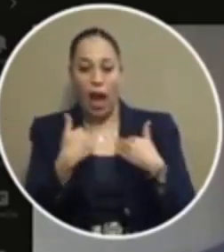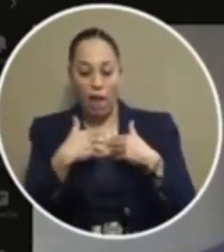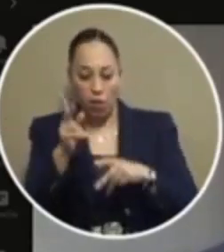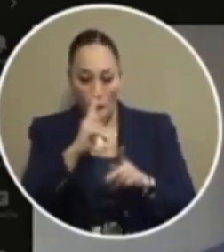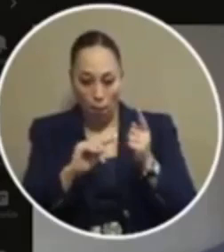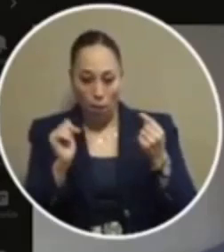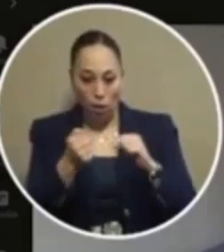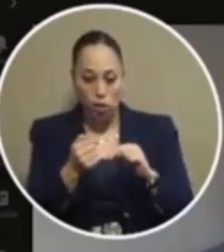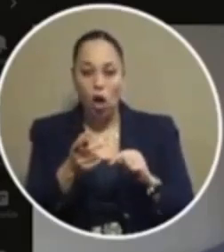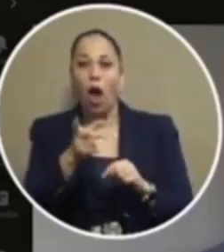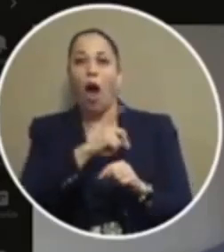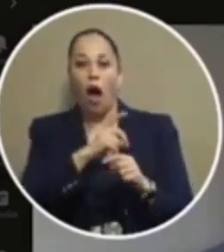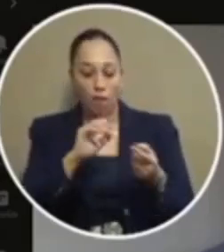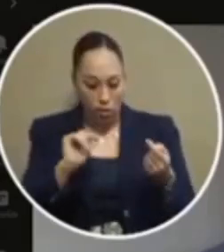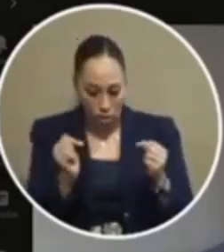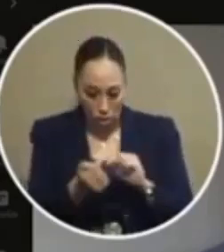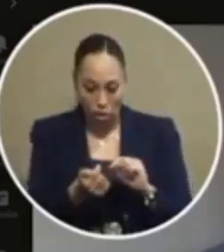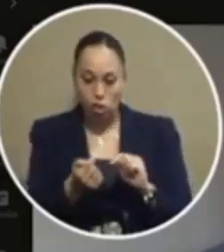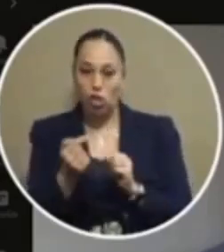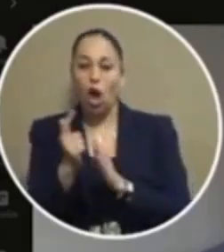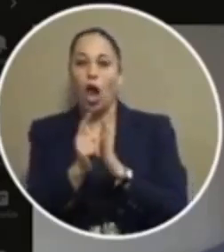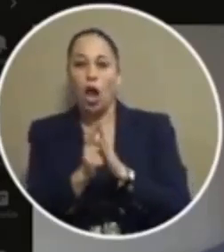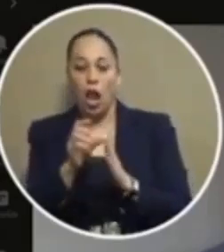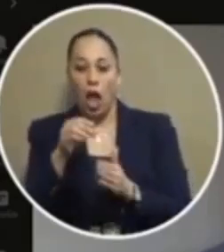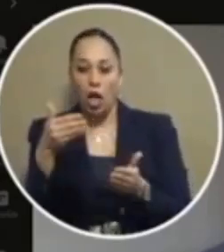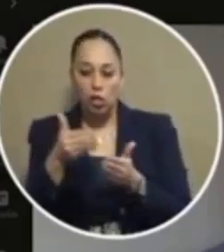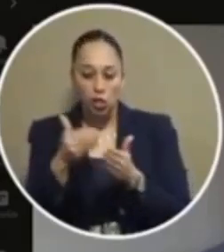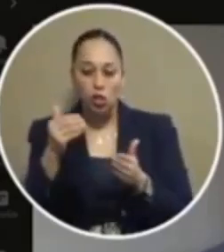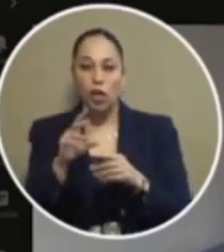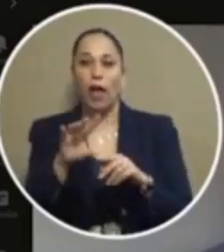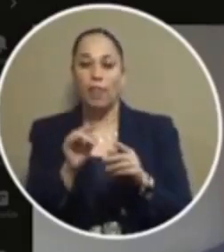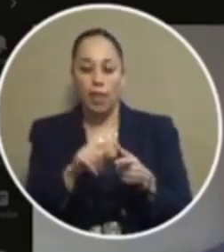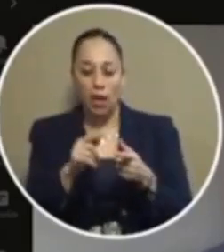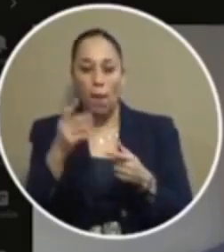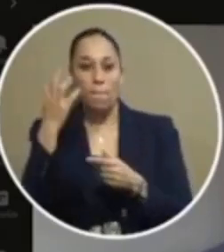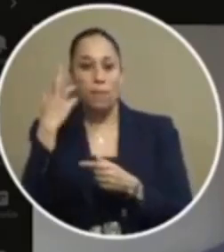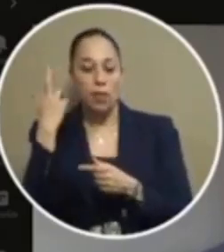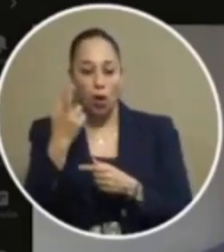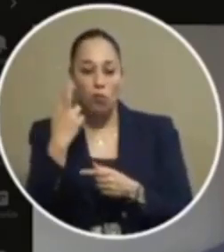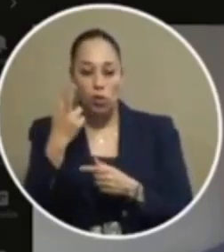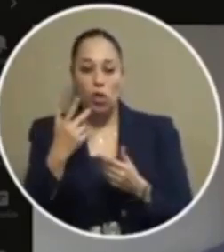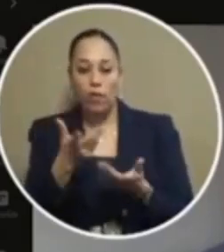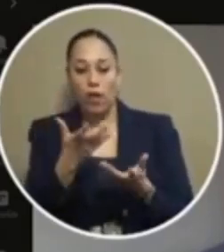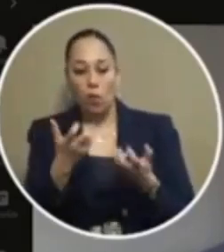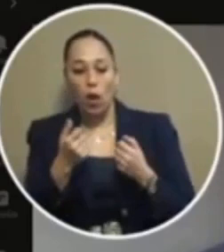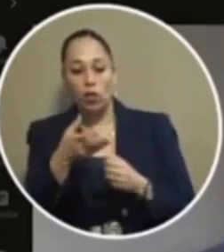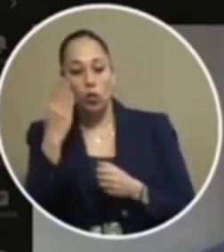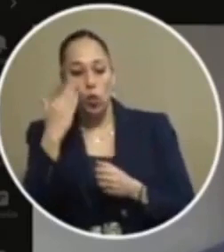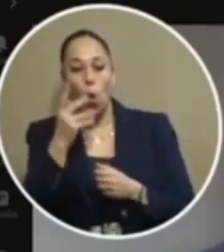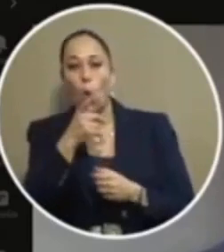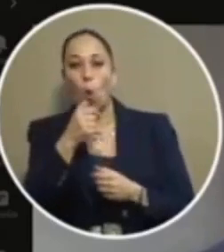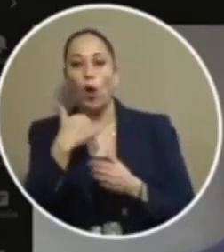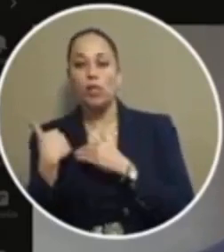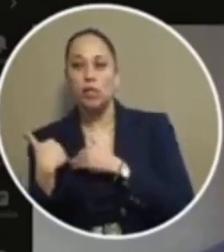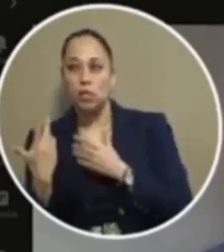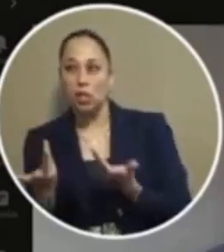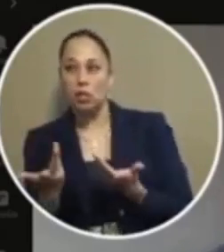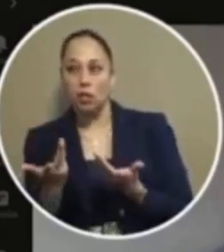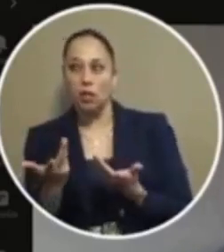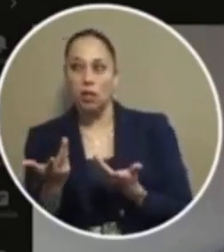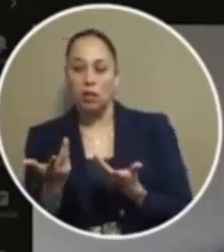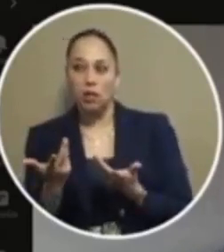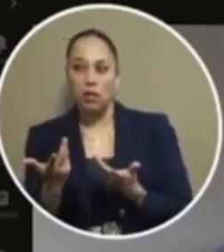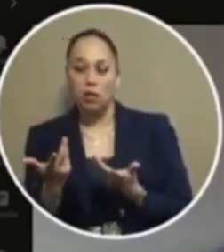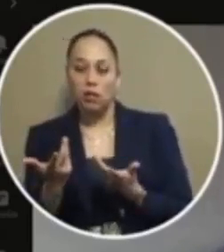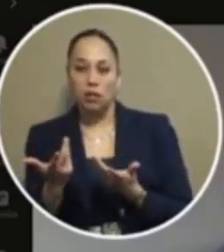officers injured lawsuits coming and on it goes simply because we wanted to show who was in charge that's not a